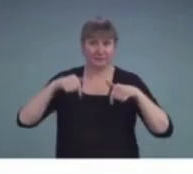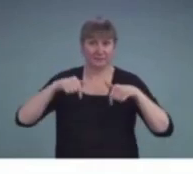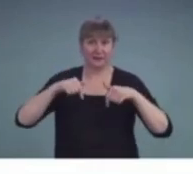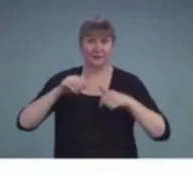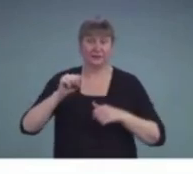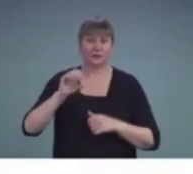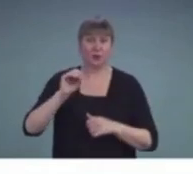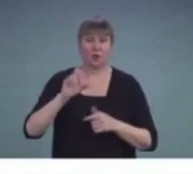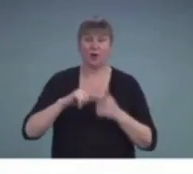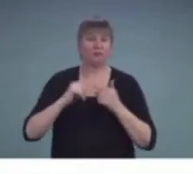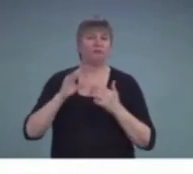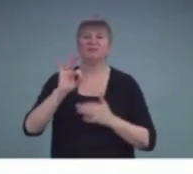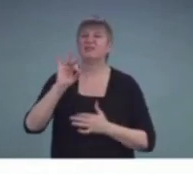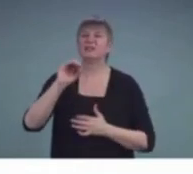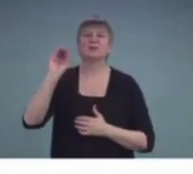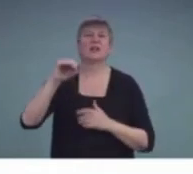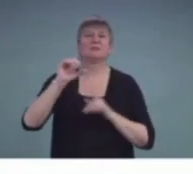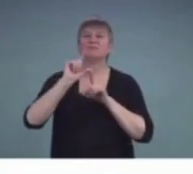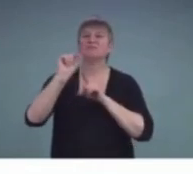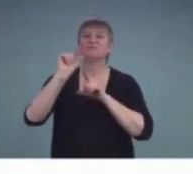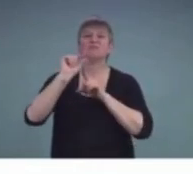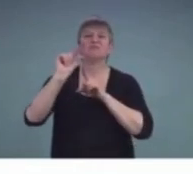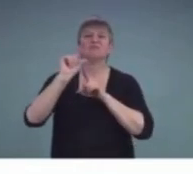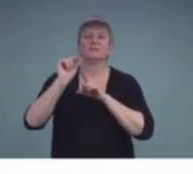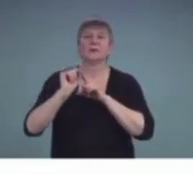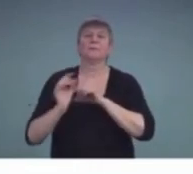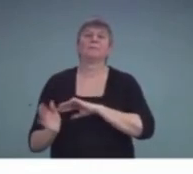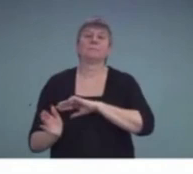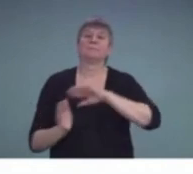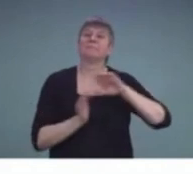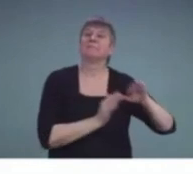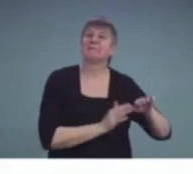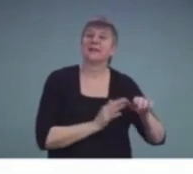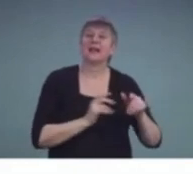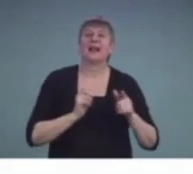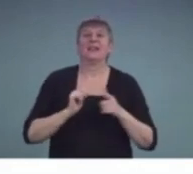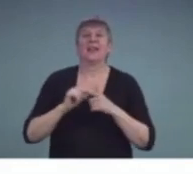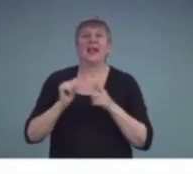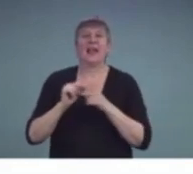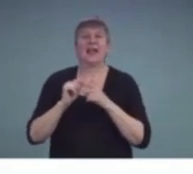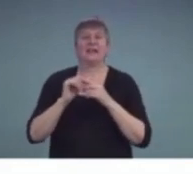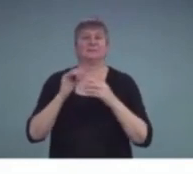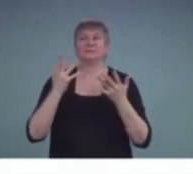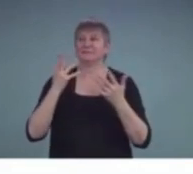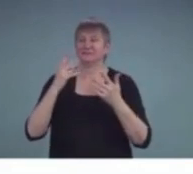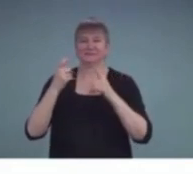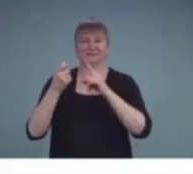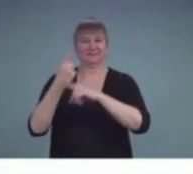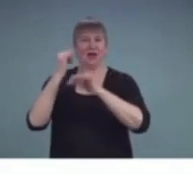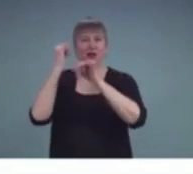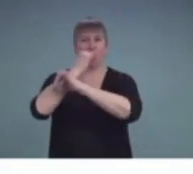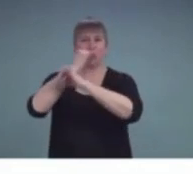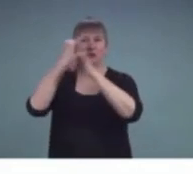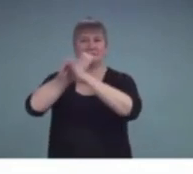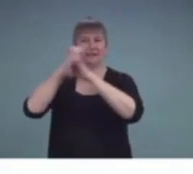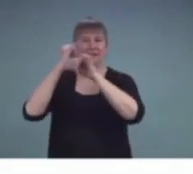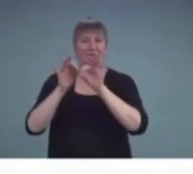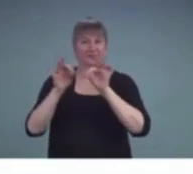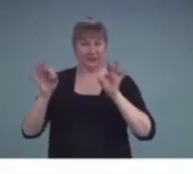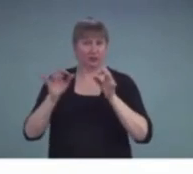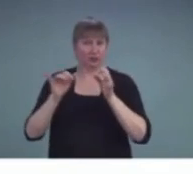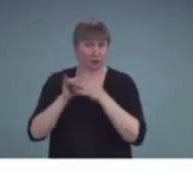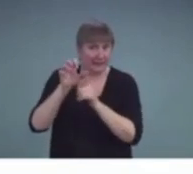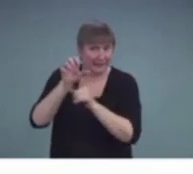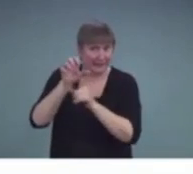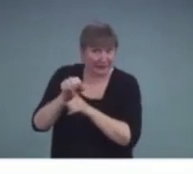in the 90% range. So then she switched to nonsense phrases. And this really looks at how he understands a word without